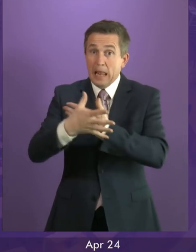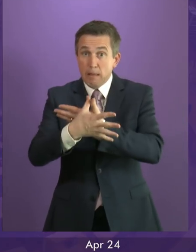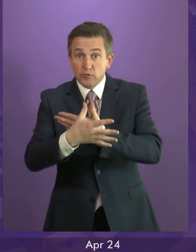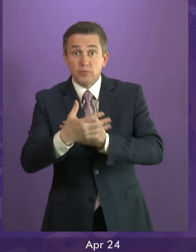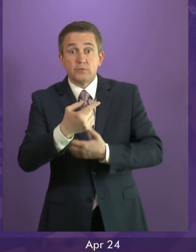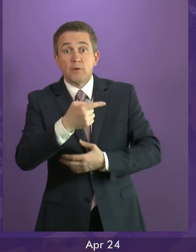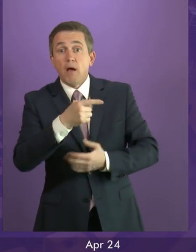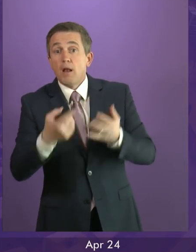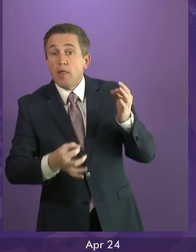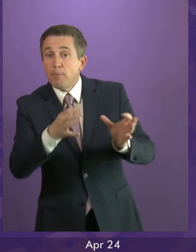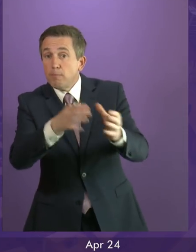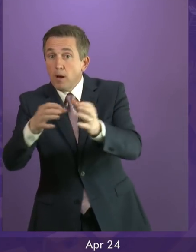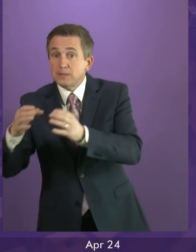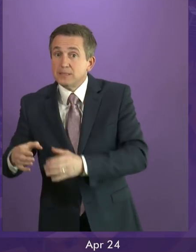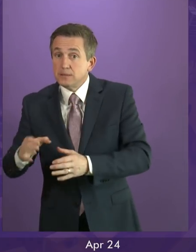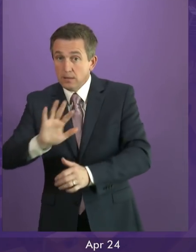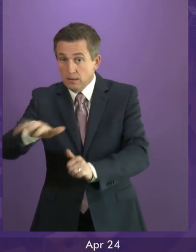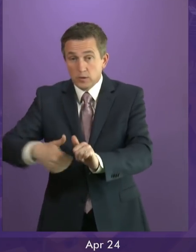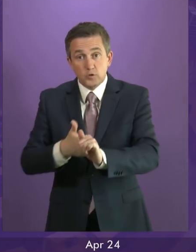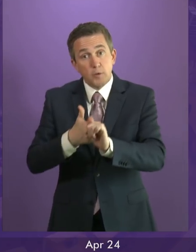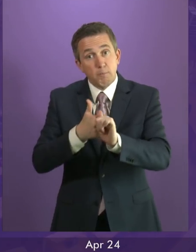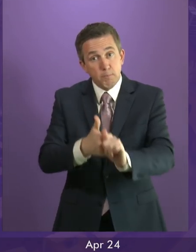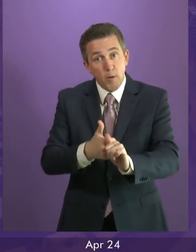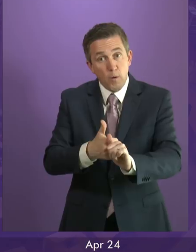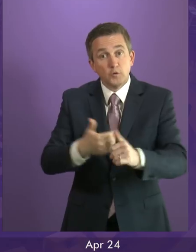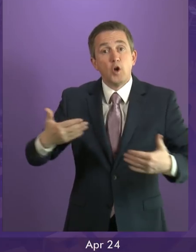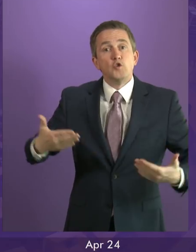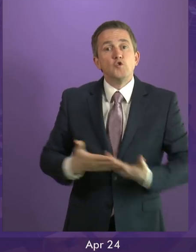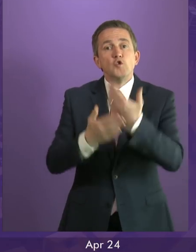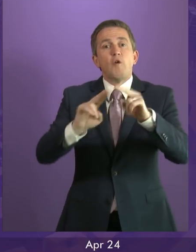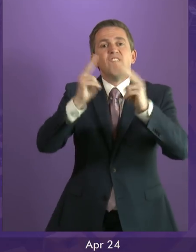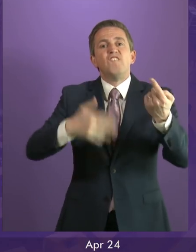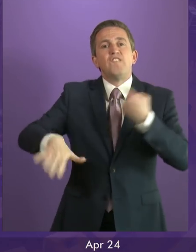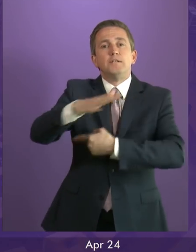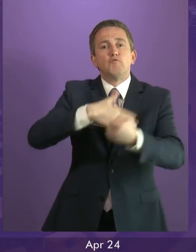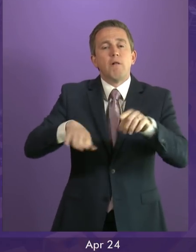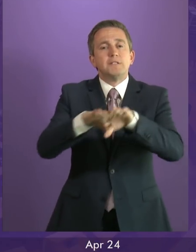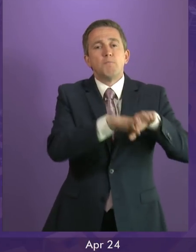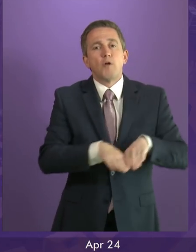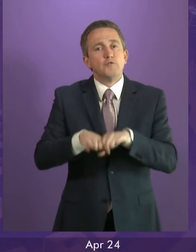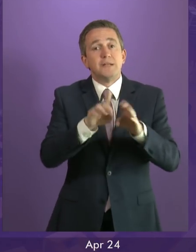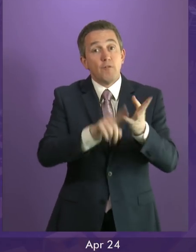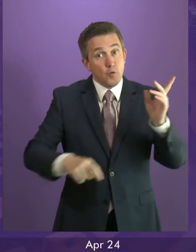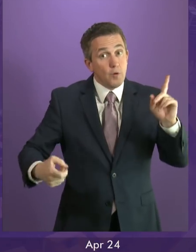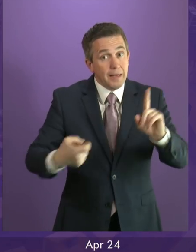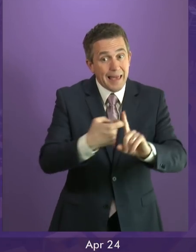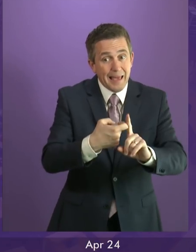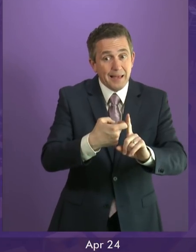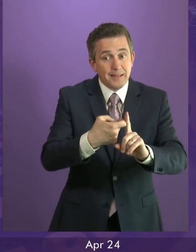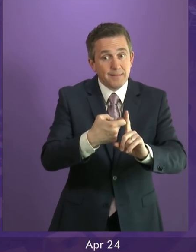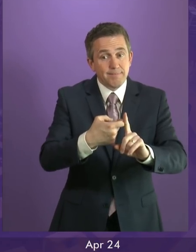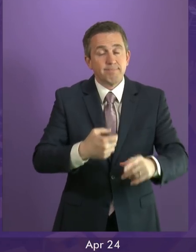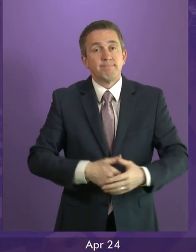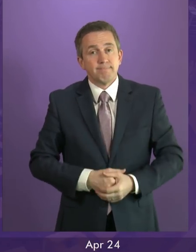and others in this chamber support a renewed federal democracy for our United Kingdom? And that